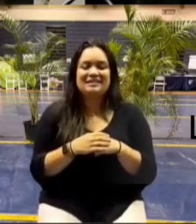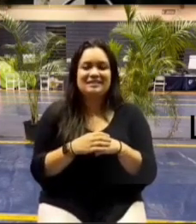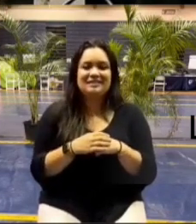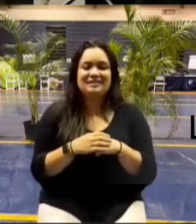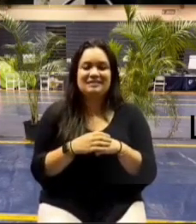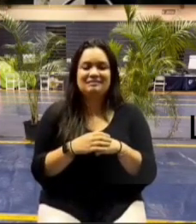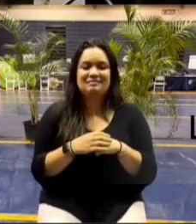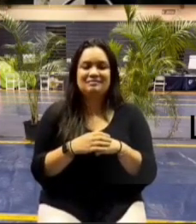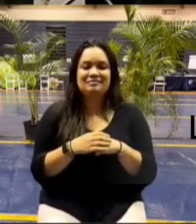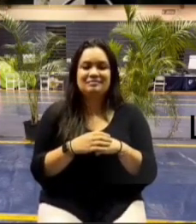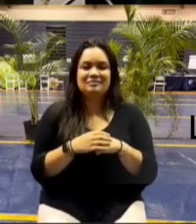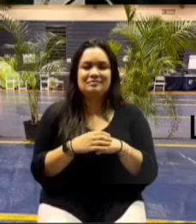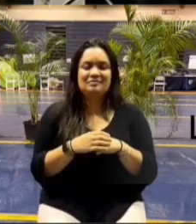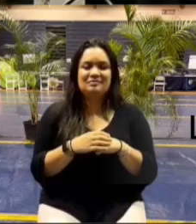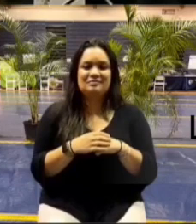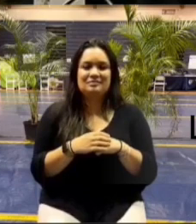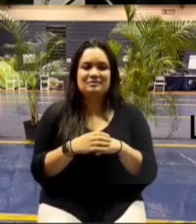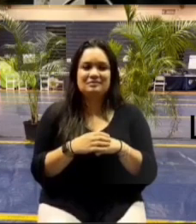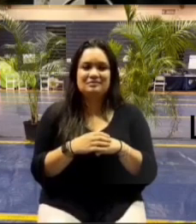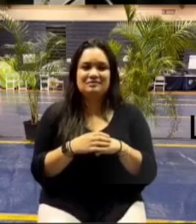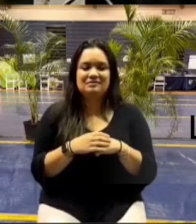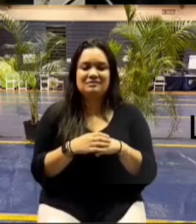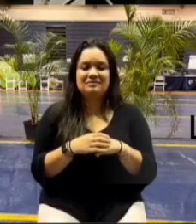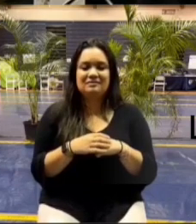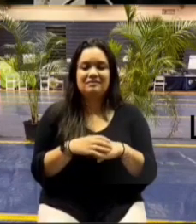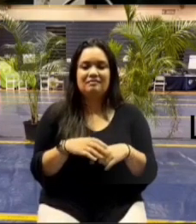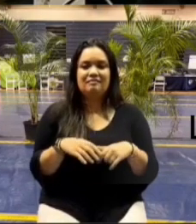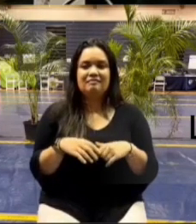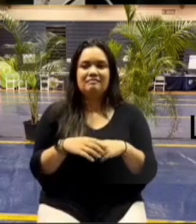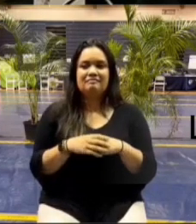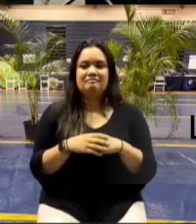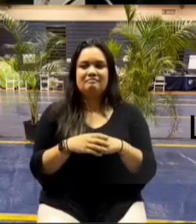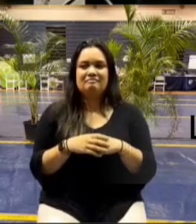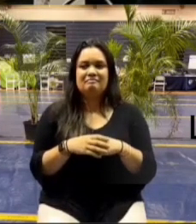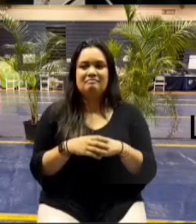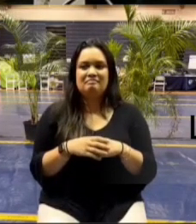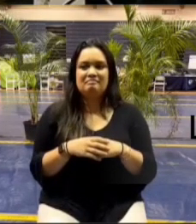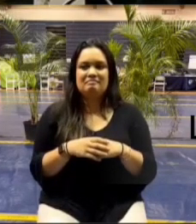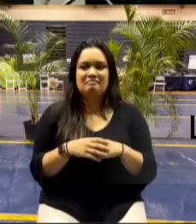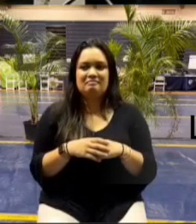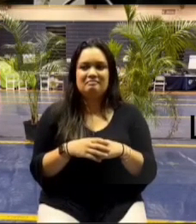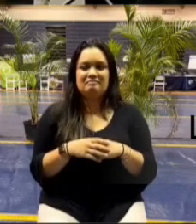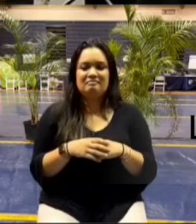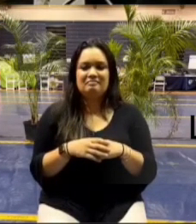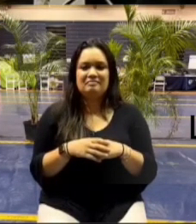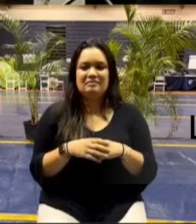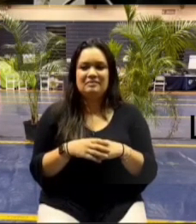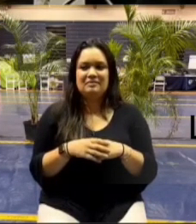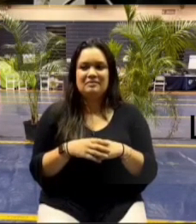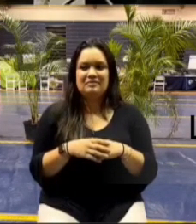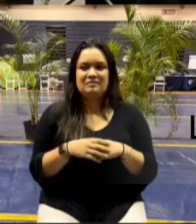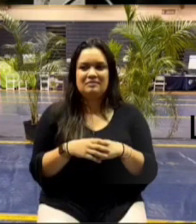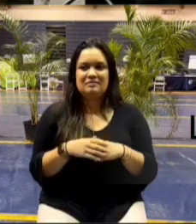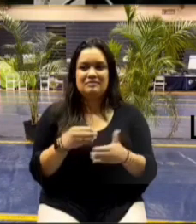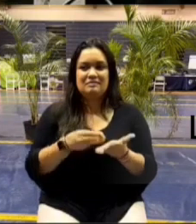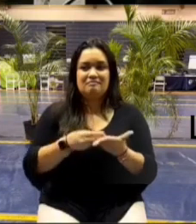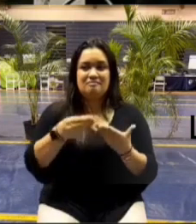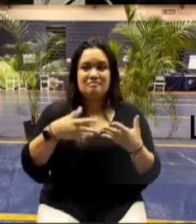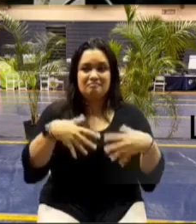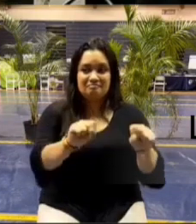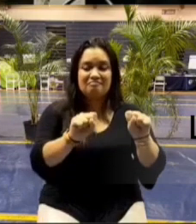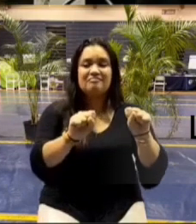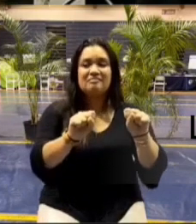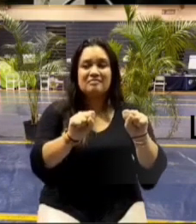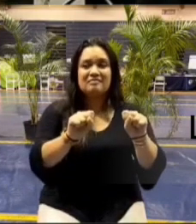um there's already precedence on eminent for me this isn't the first time this is happening